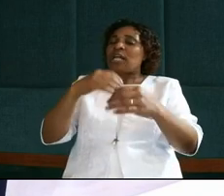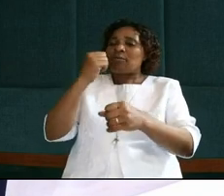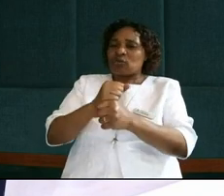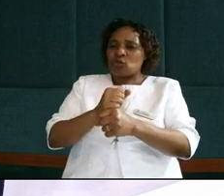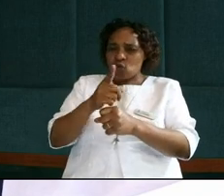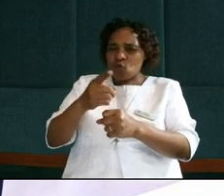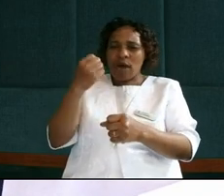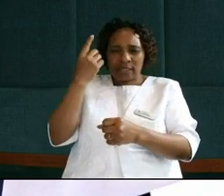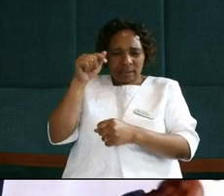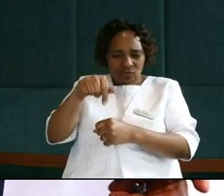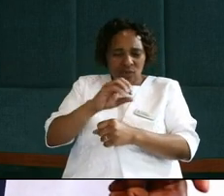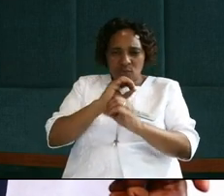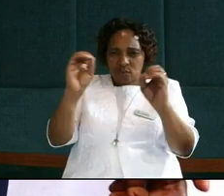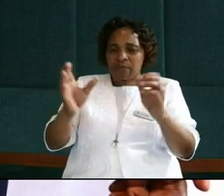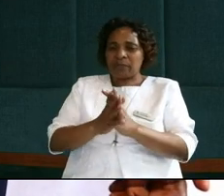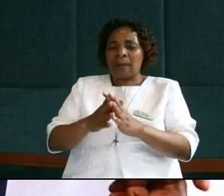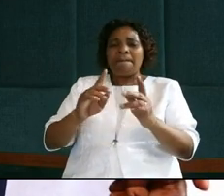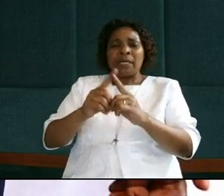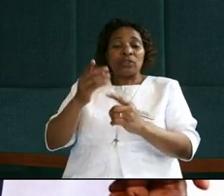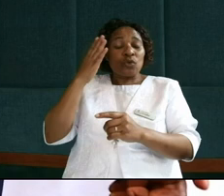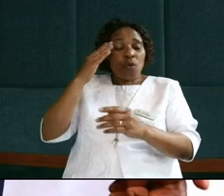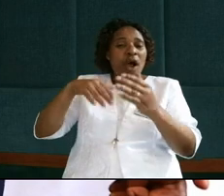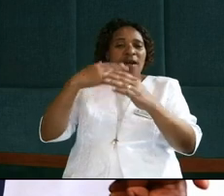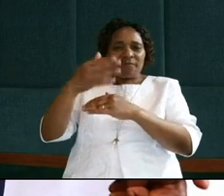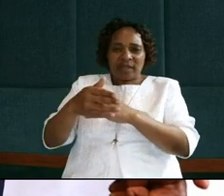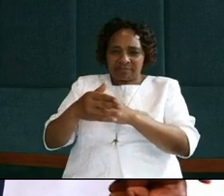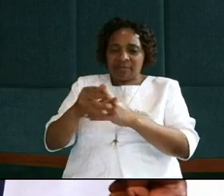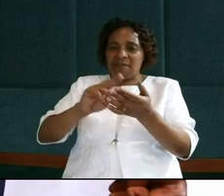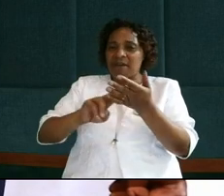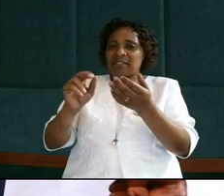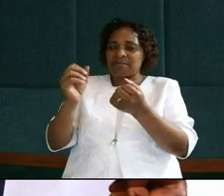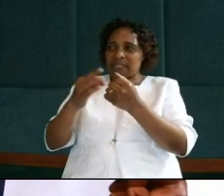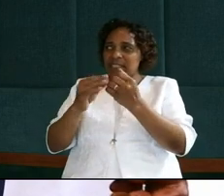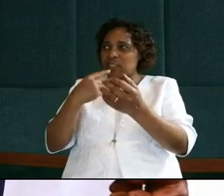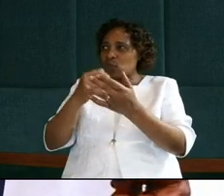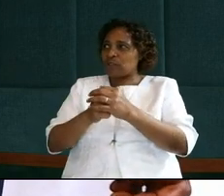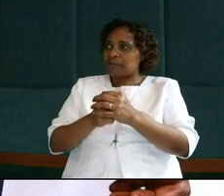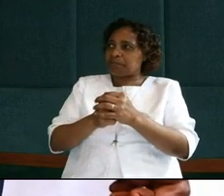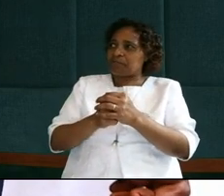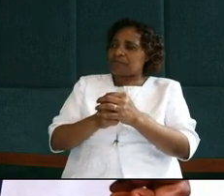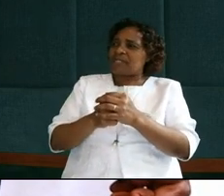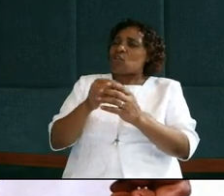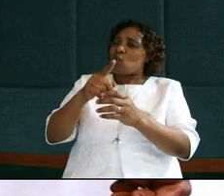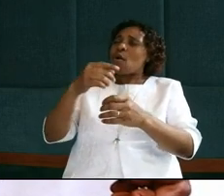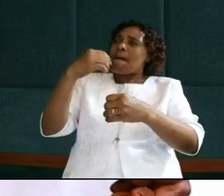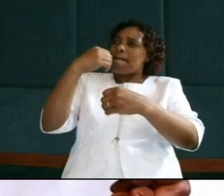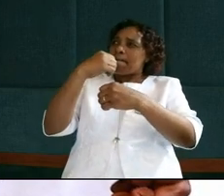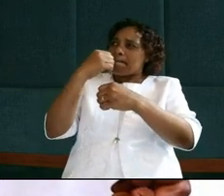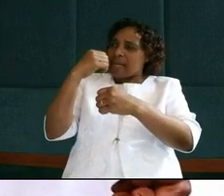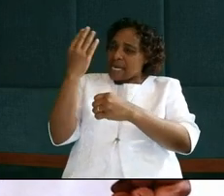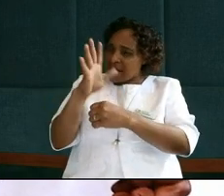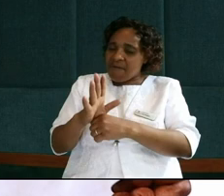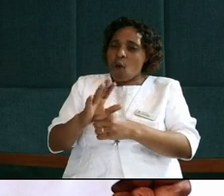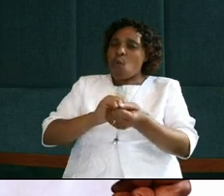do not understand now, but you will know after this. Verse 8. Peter said to him, You shall never wash my